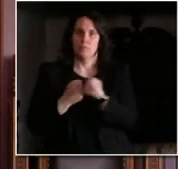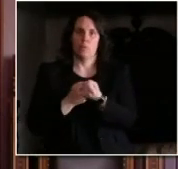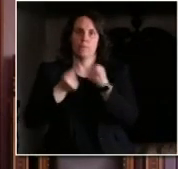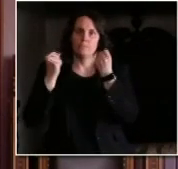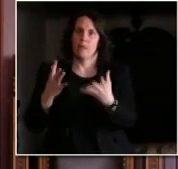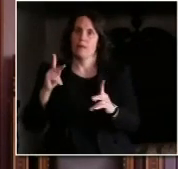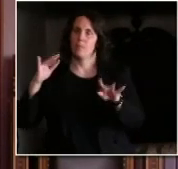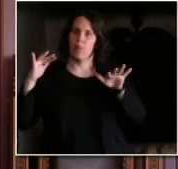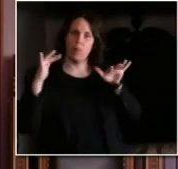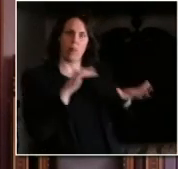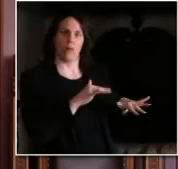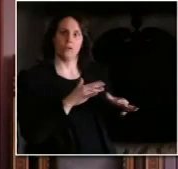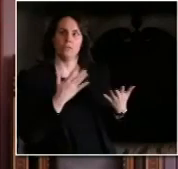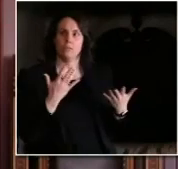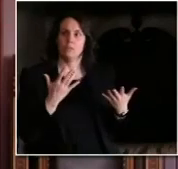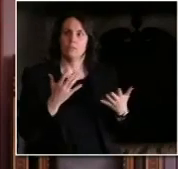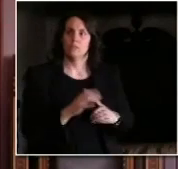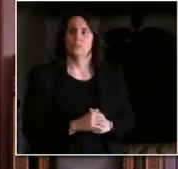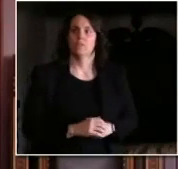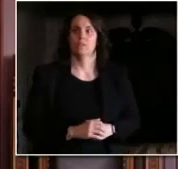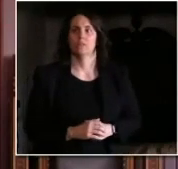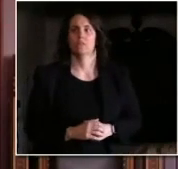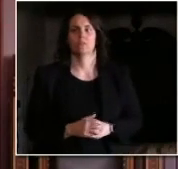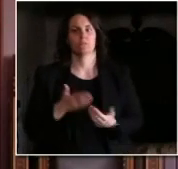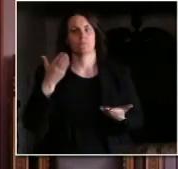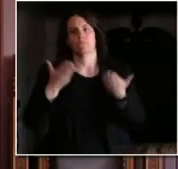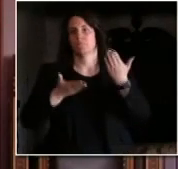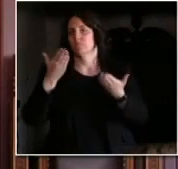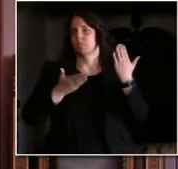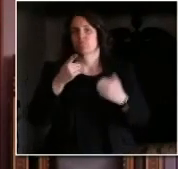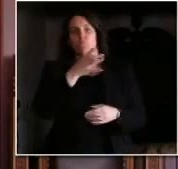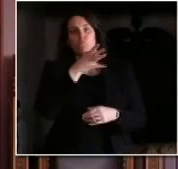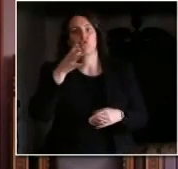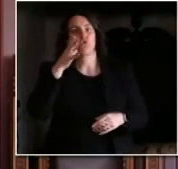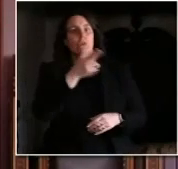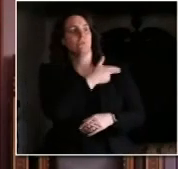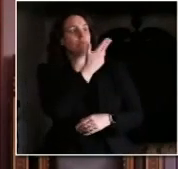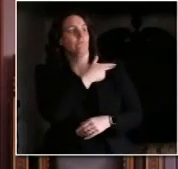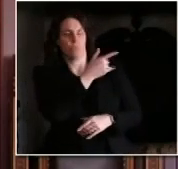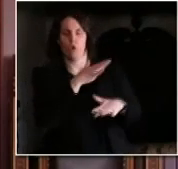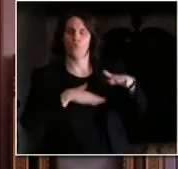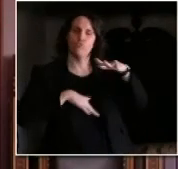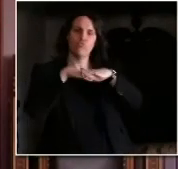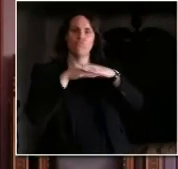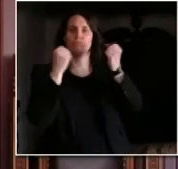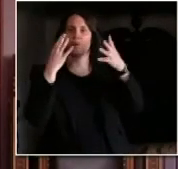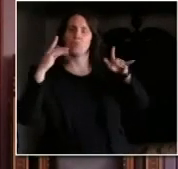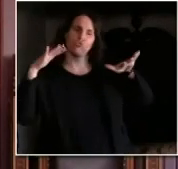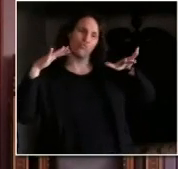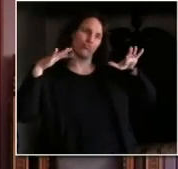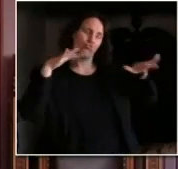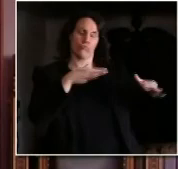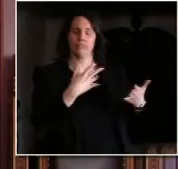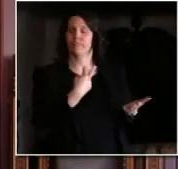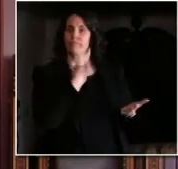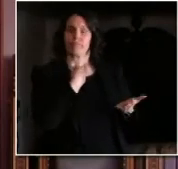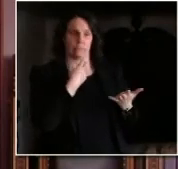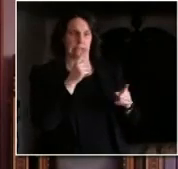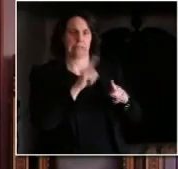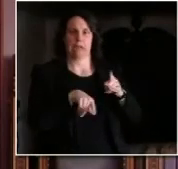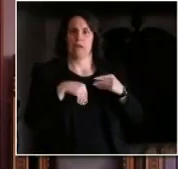hospital in very few days so we have to have a statewide approach here and the fact that the sheriffs feel that